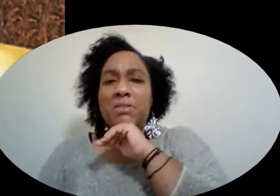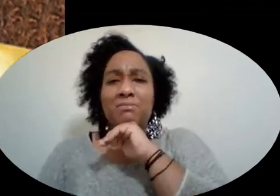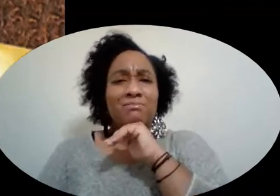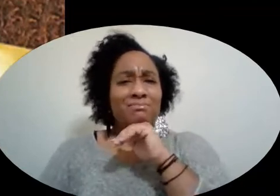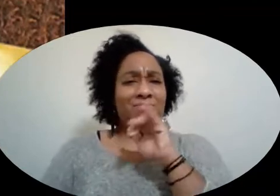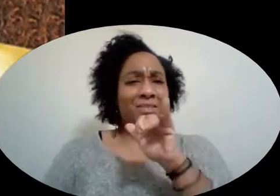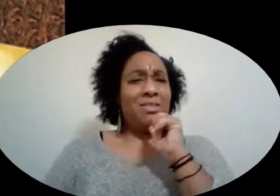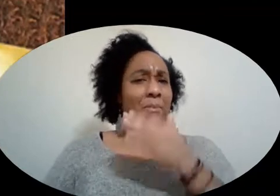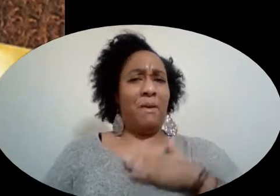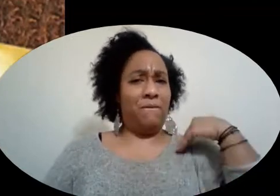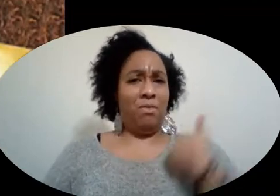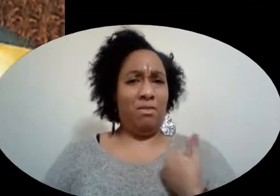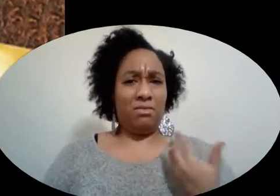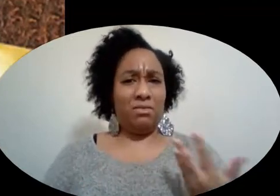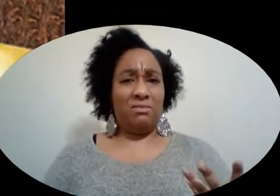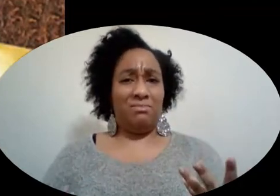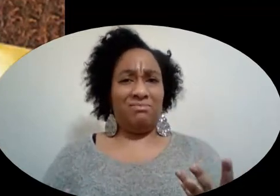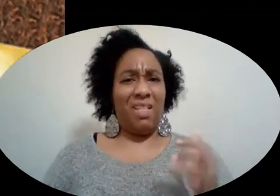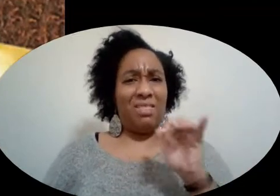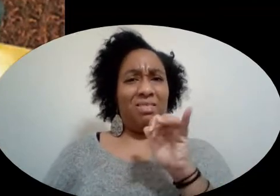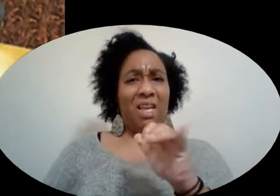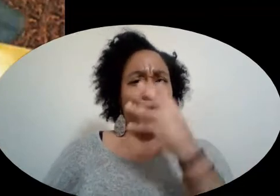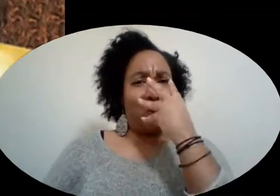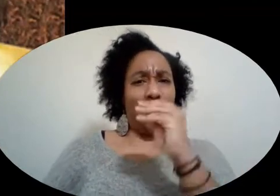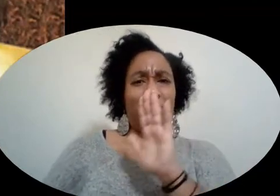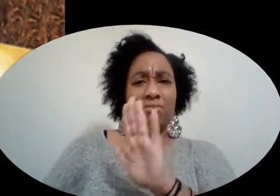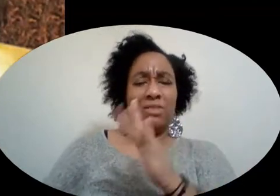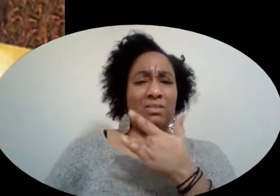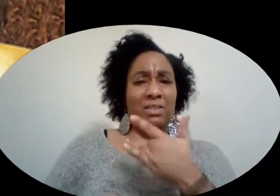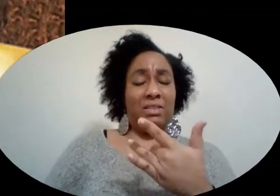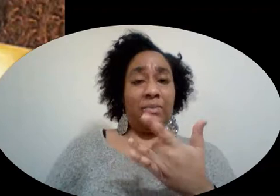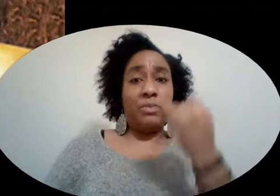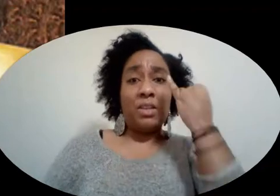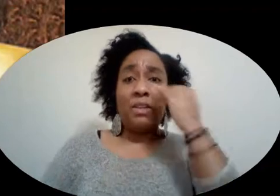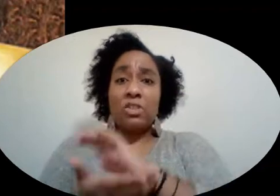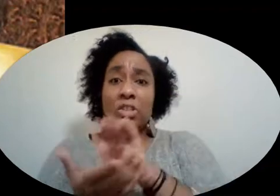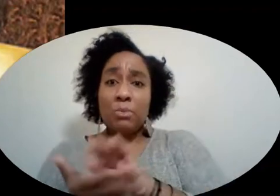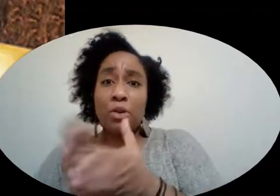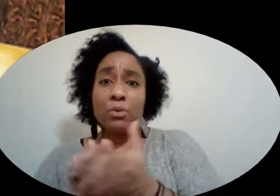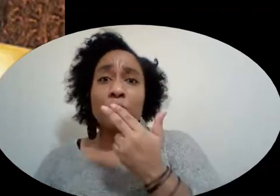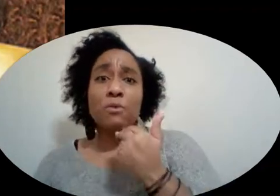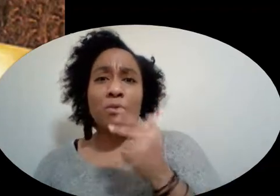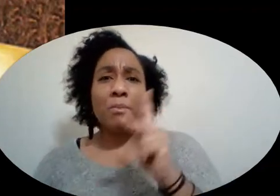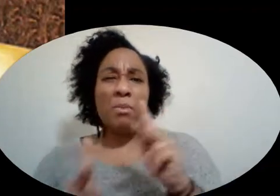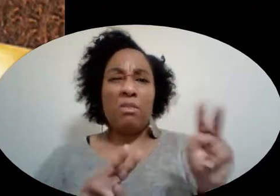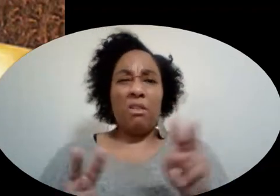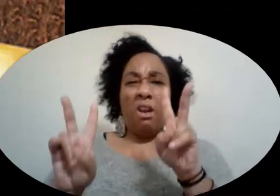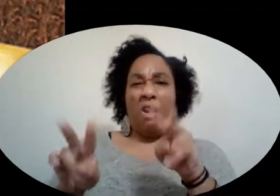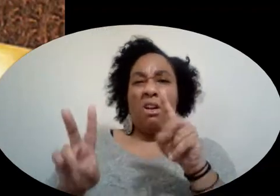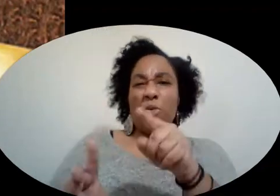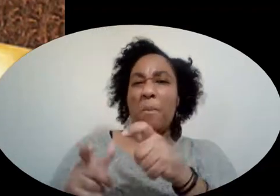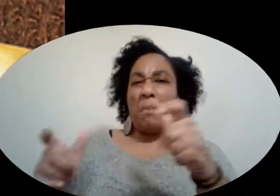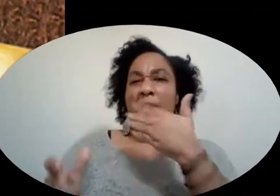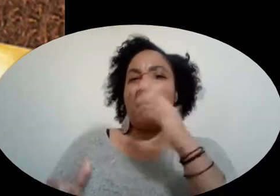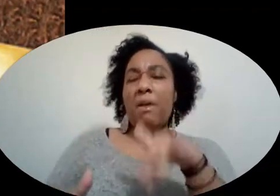pigs That's just the way we are If cheeseburgers were cute, folks would probably think you were big and bad too